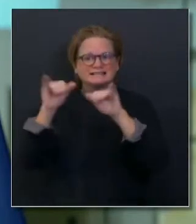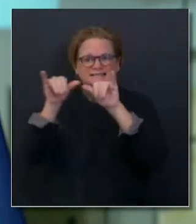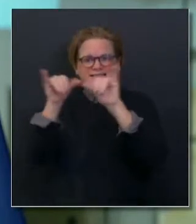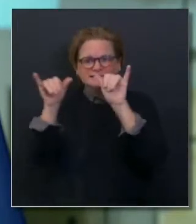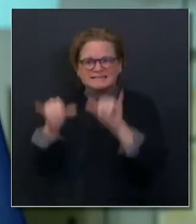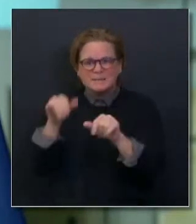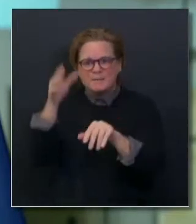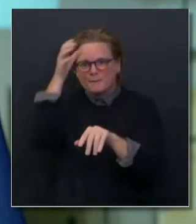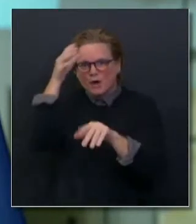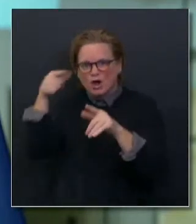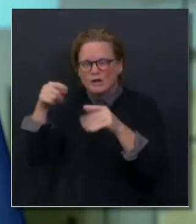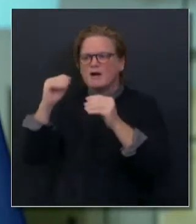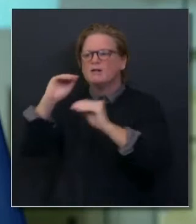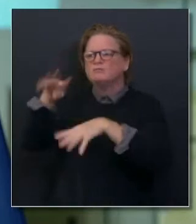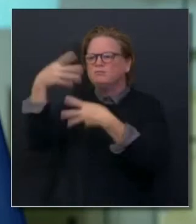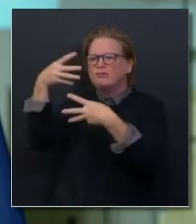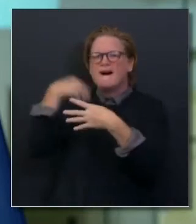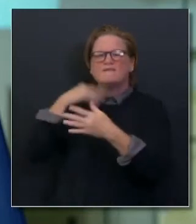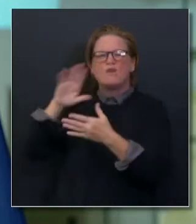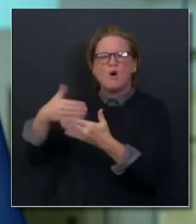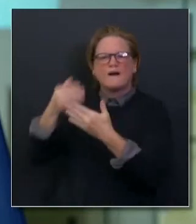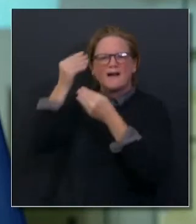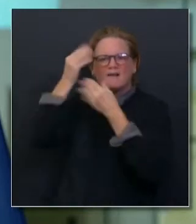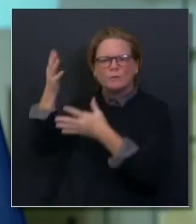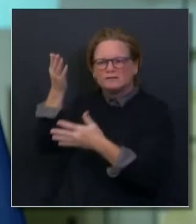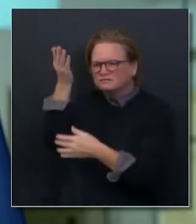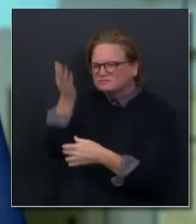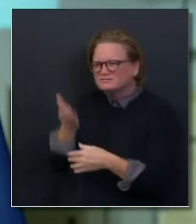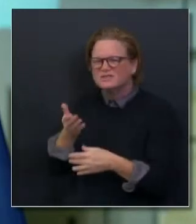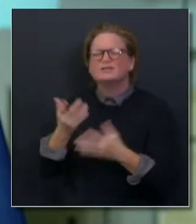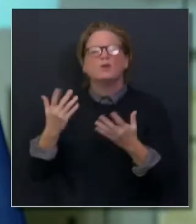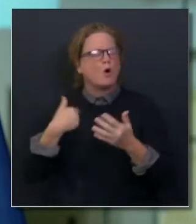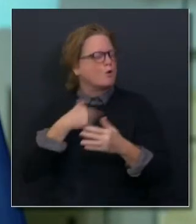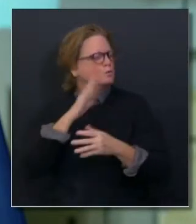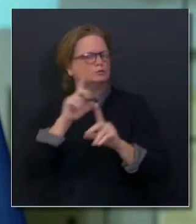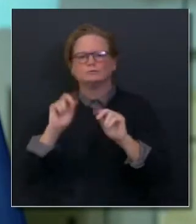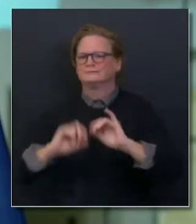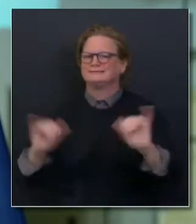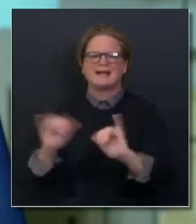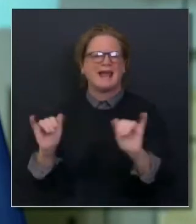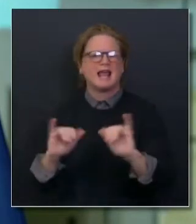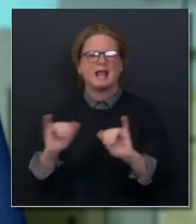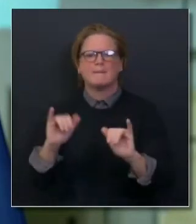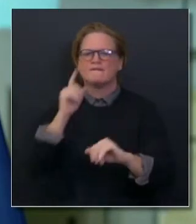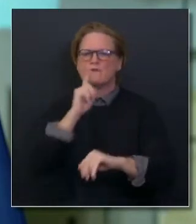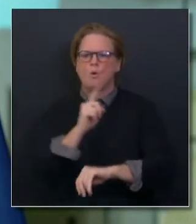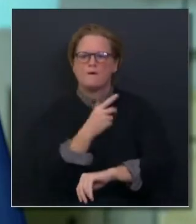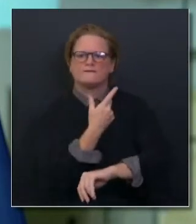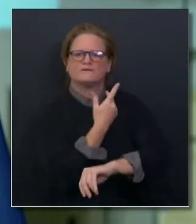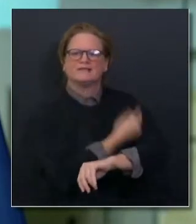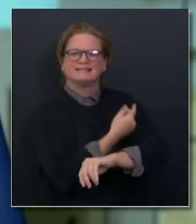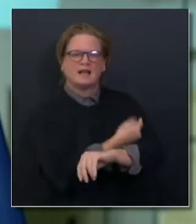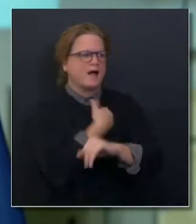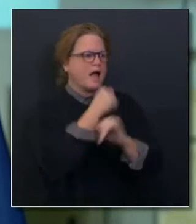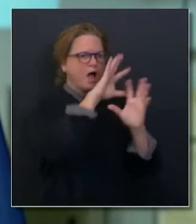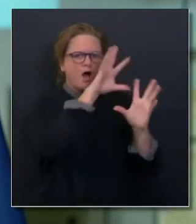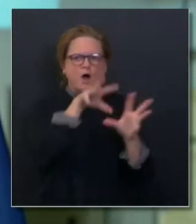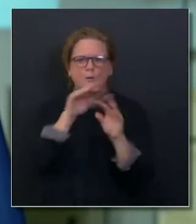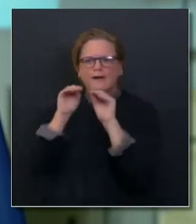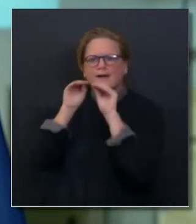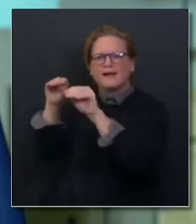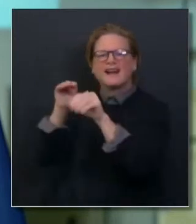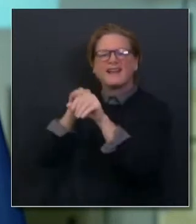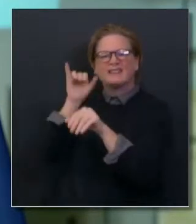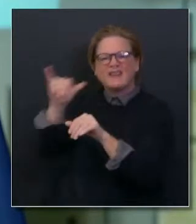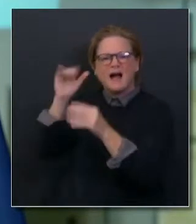and some other bells and whistles, the CalVax component that is, as Dr. Galley said, part of the next phase,